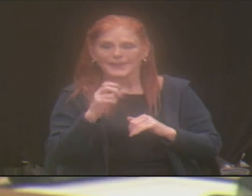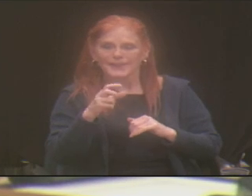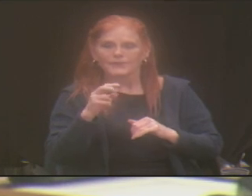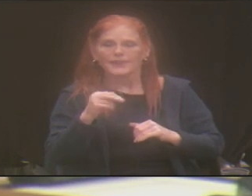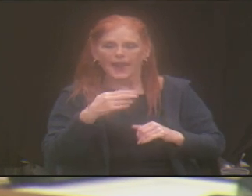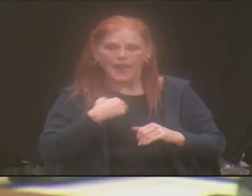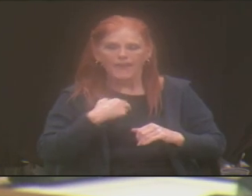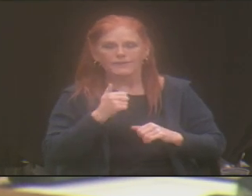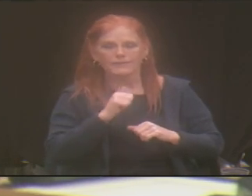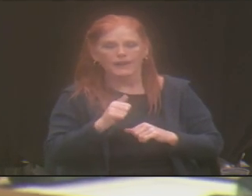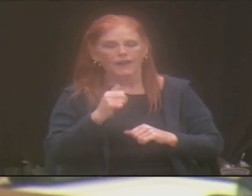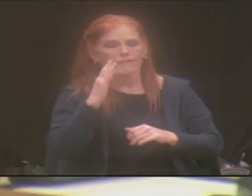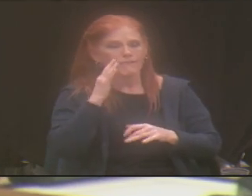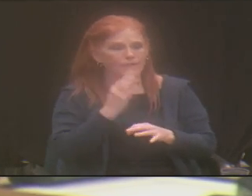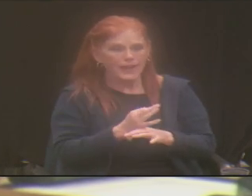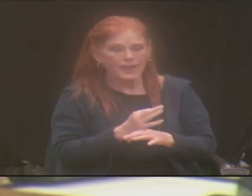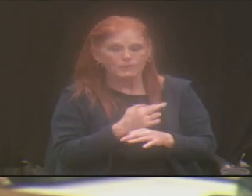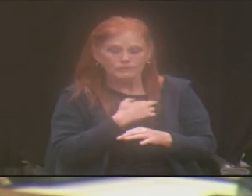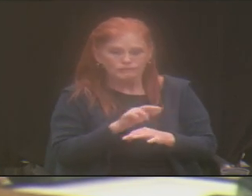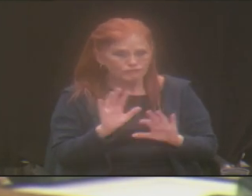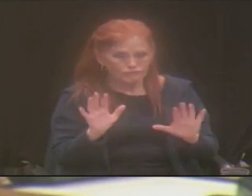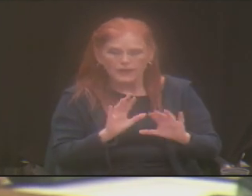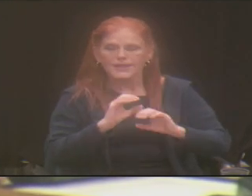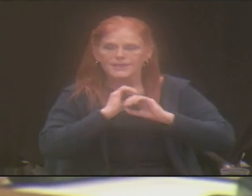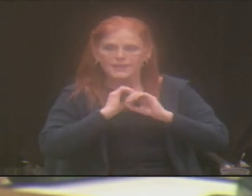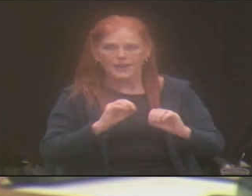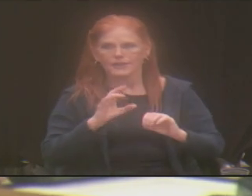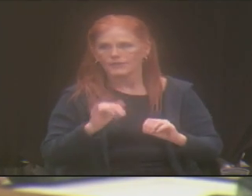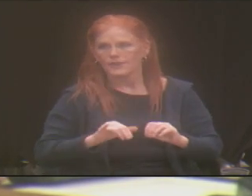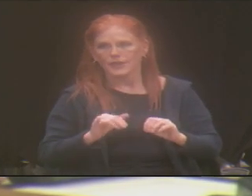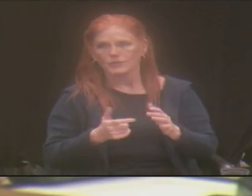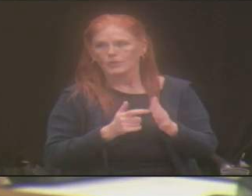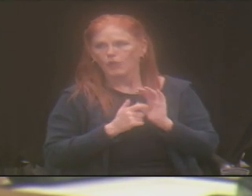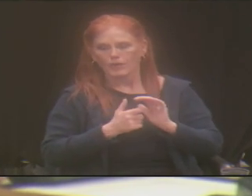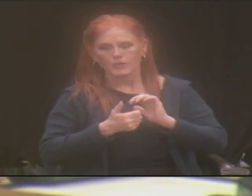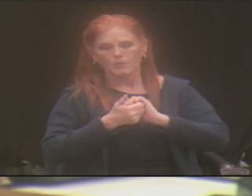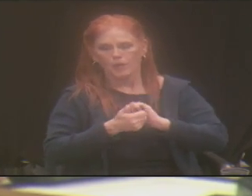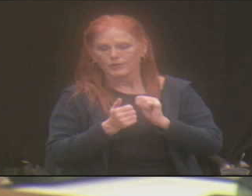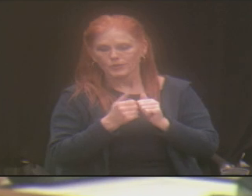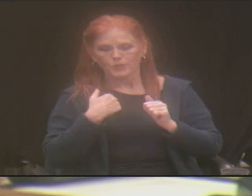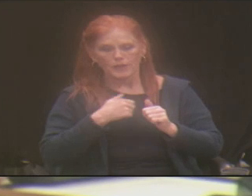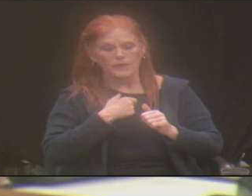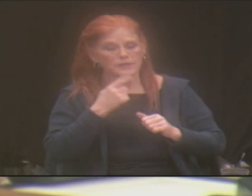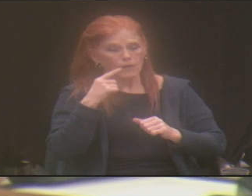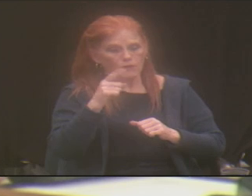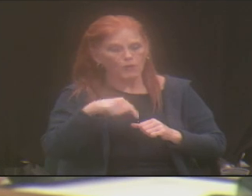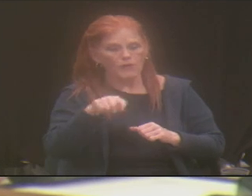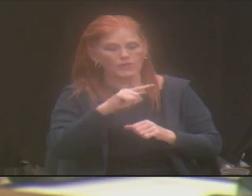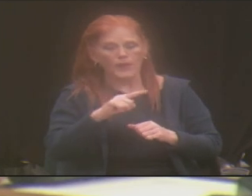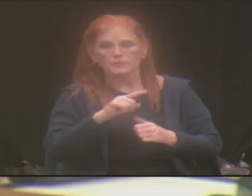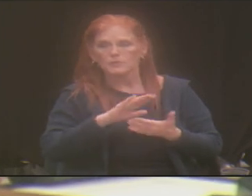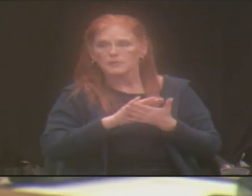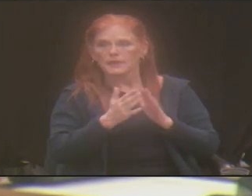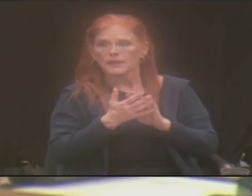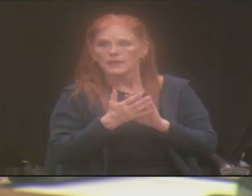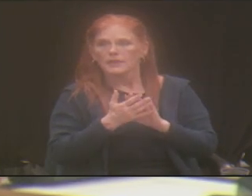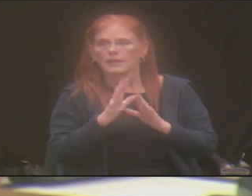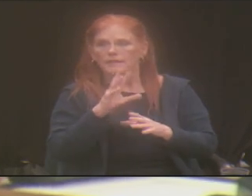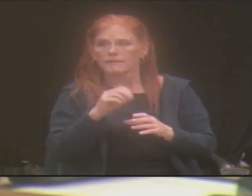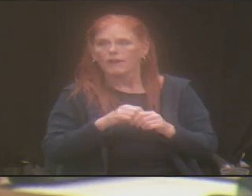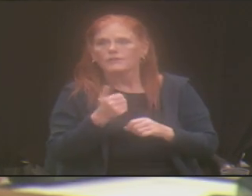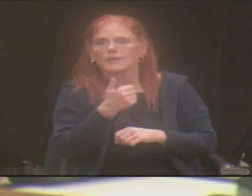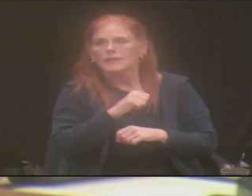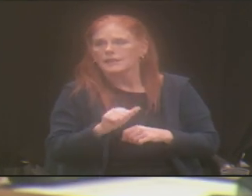have a faith. None of that is required for them to partner with us or for them to partake in any services that we